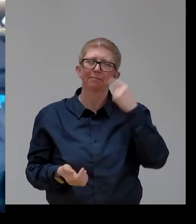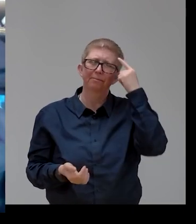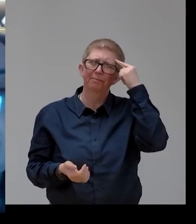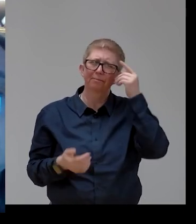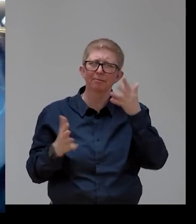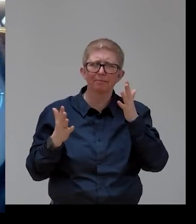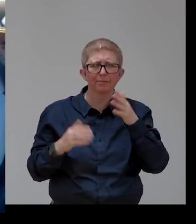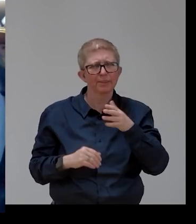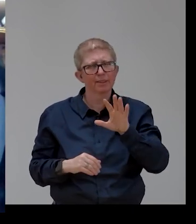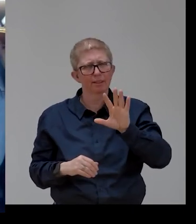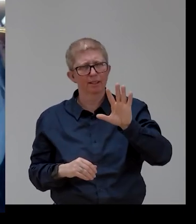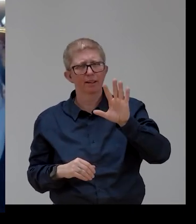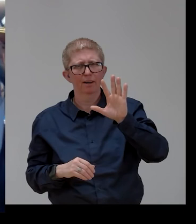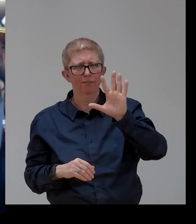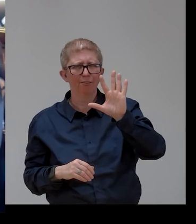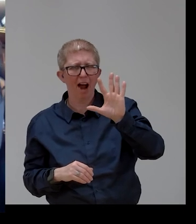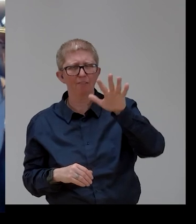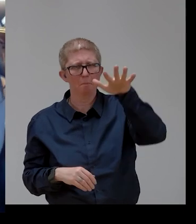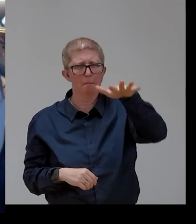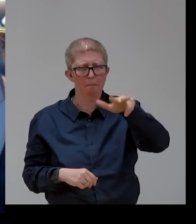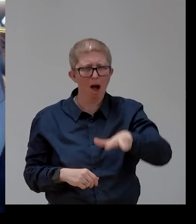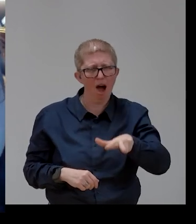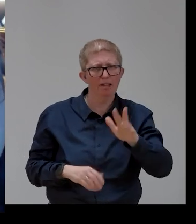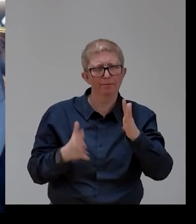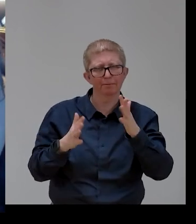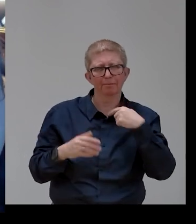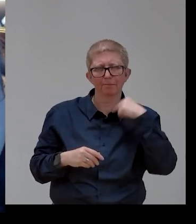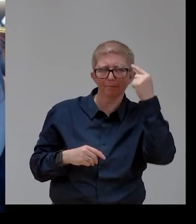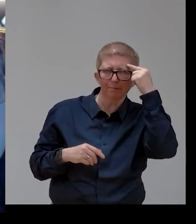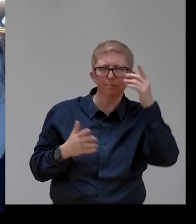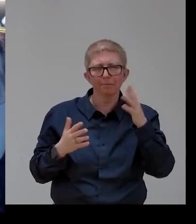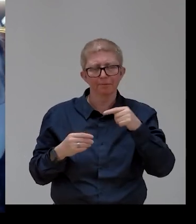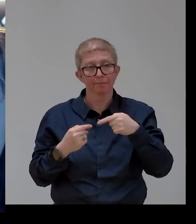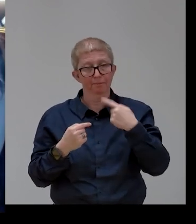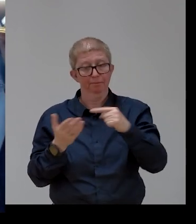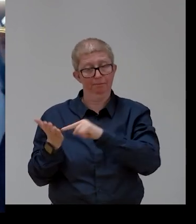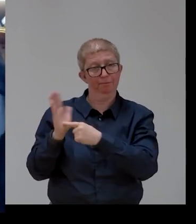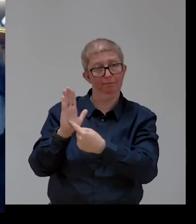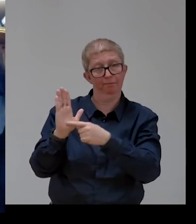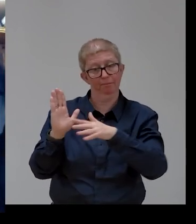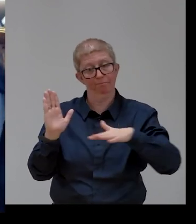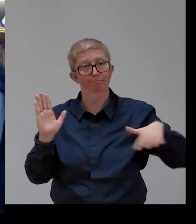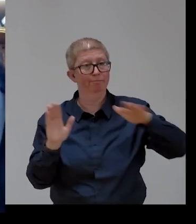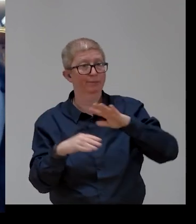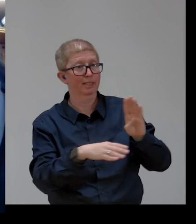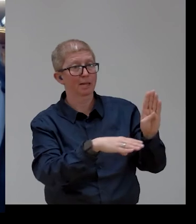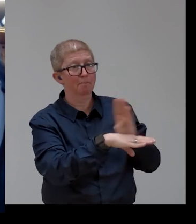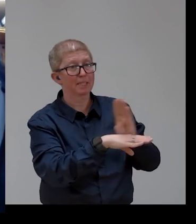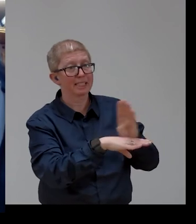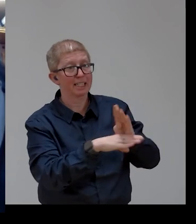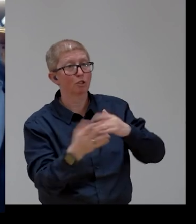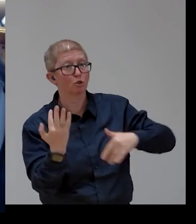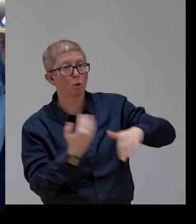will present the business social economy